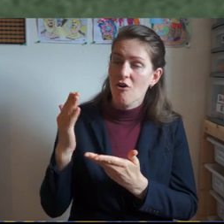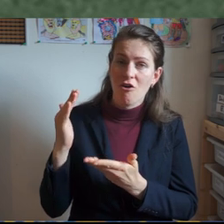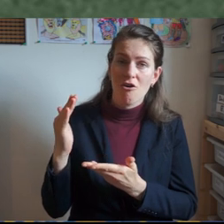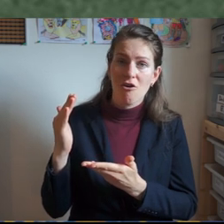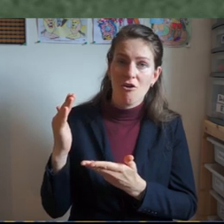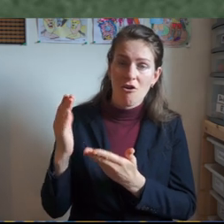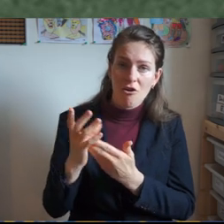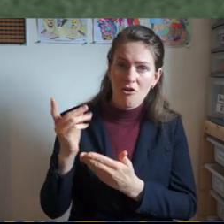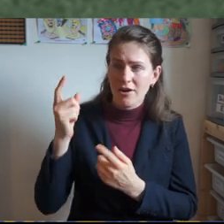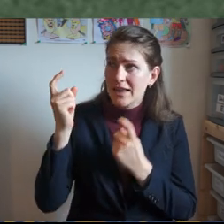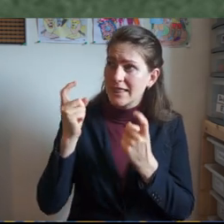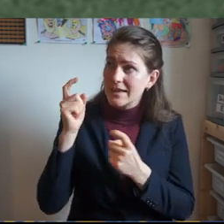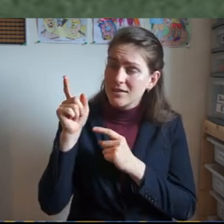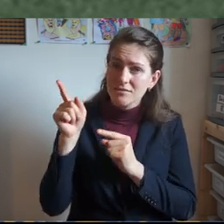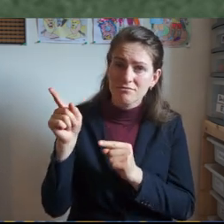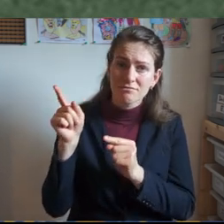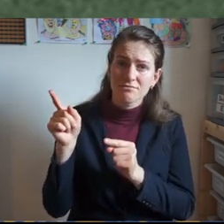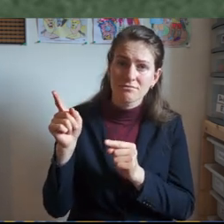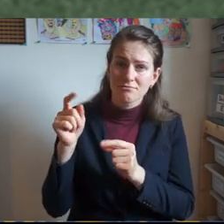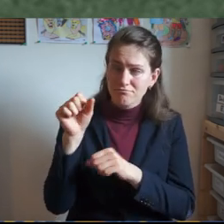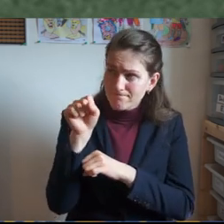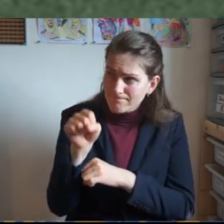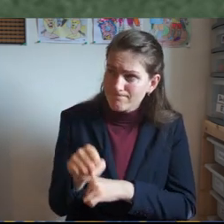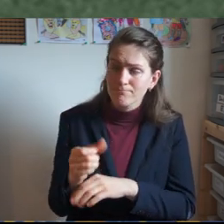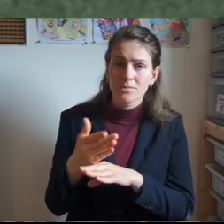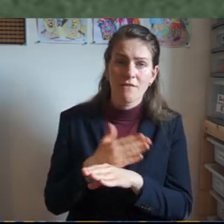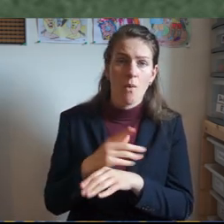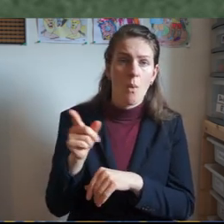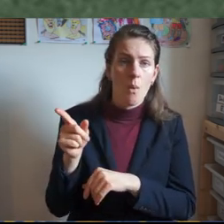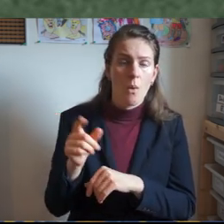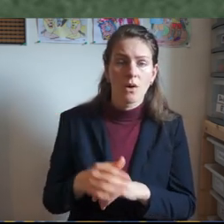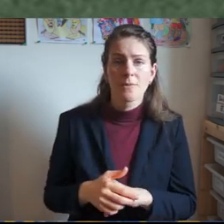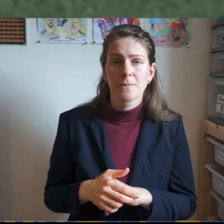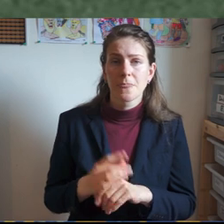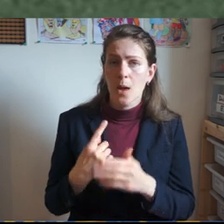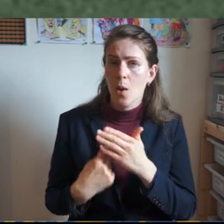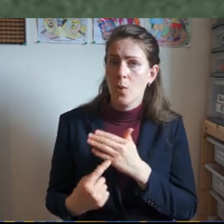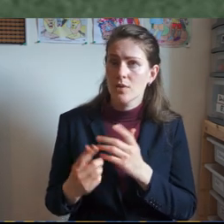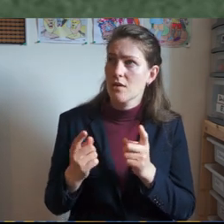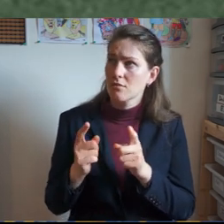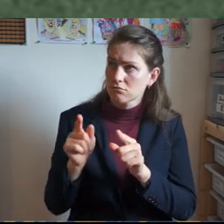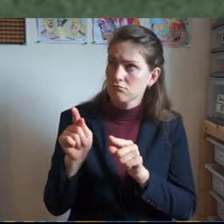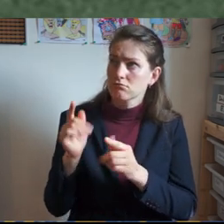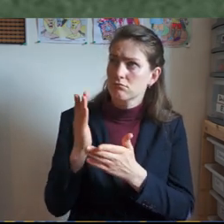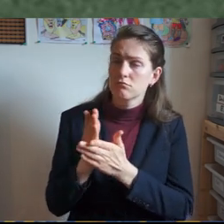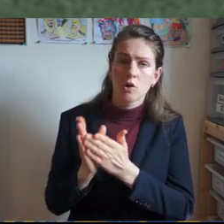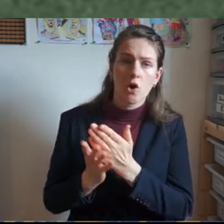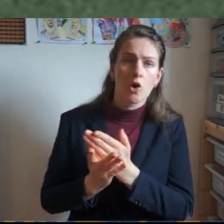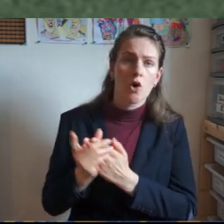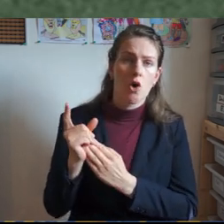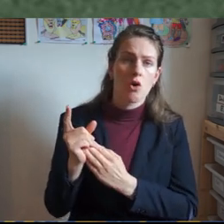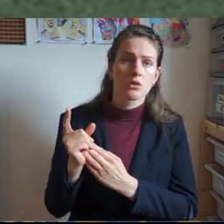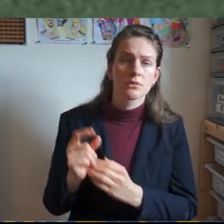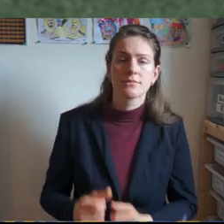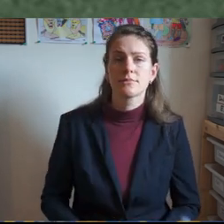to him only as God and making sure that we do not take his